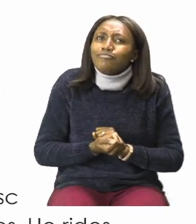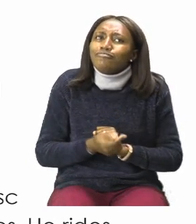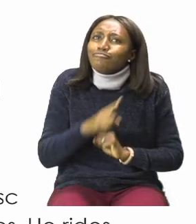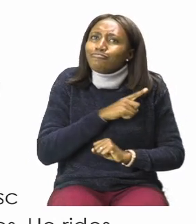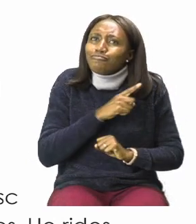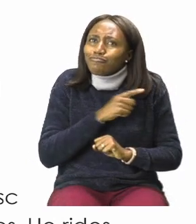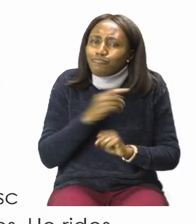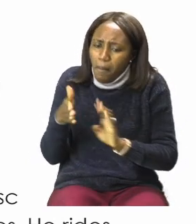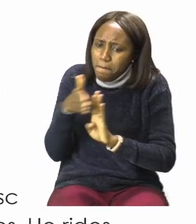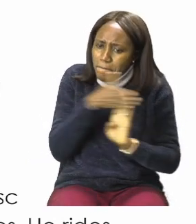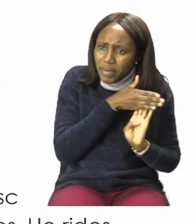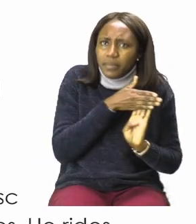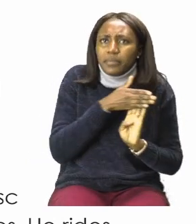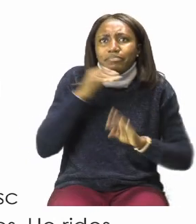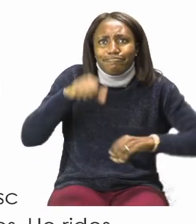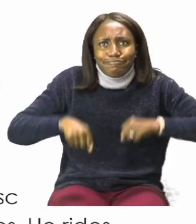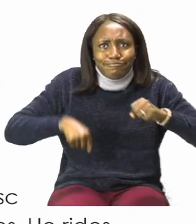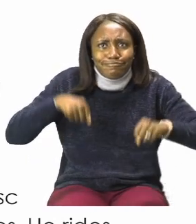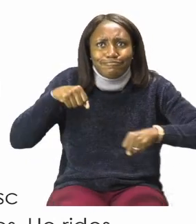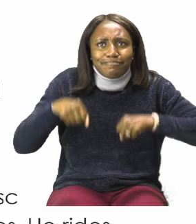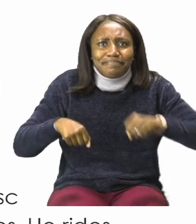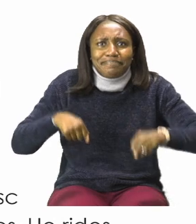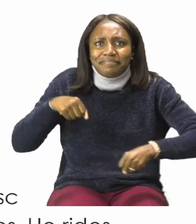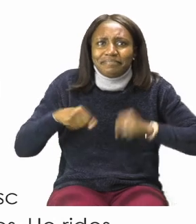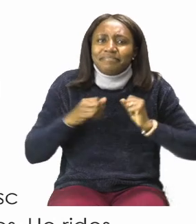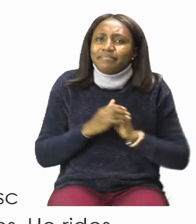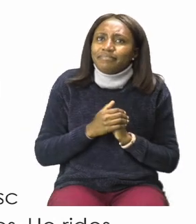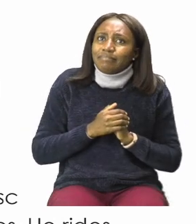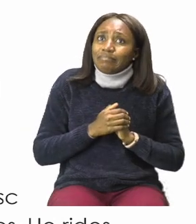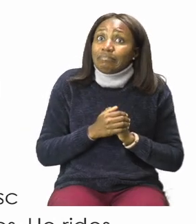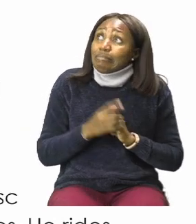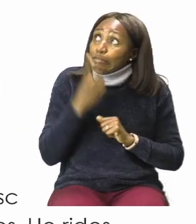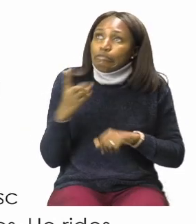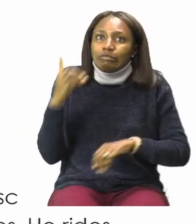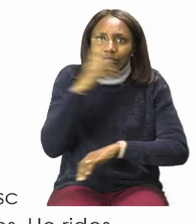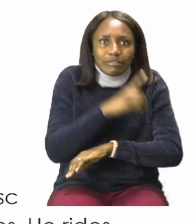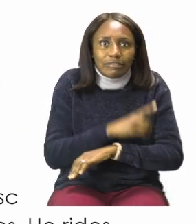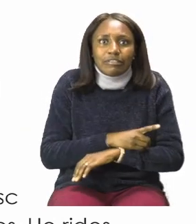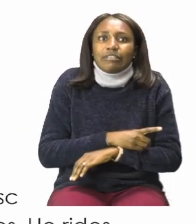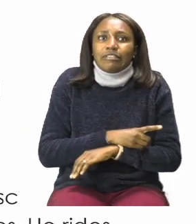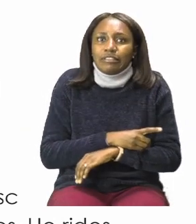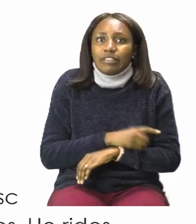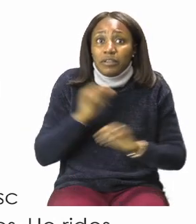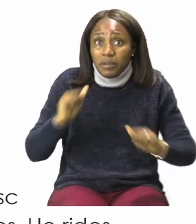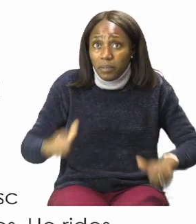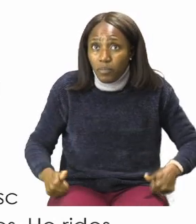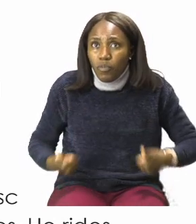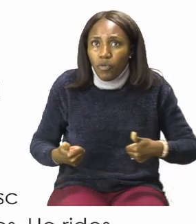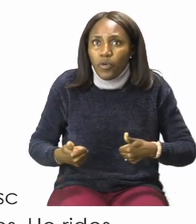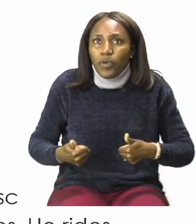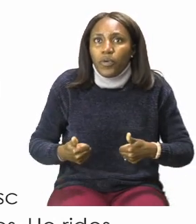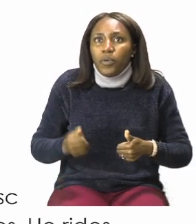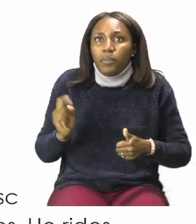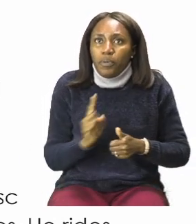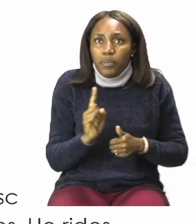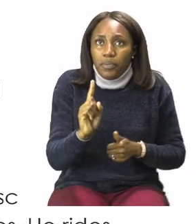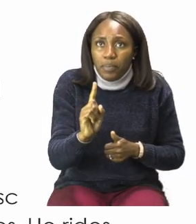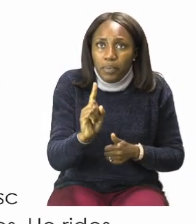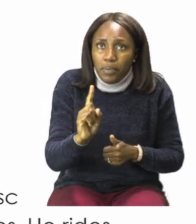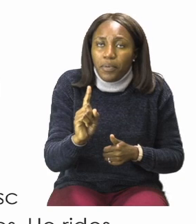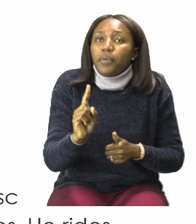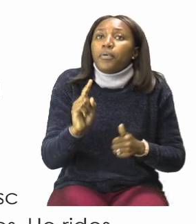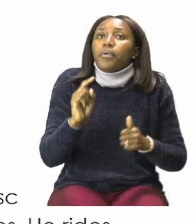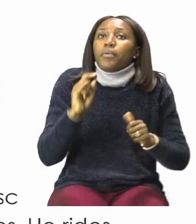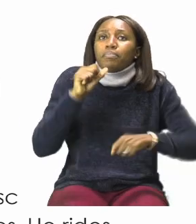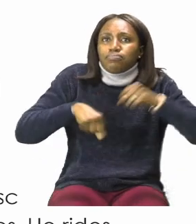up his bicycle. One day he left his bicycle in front of Mr. Brown's